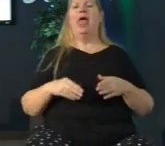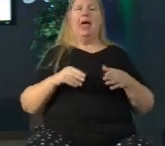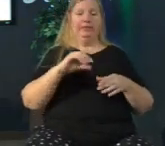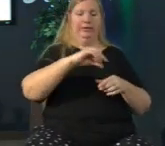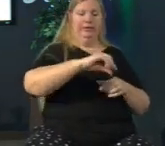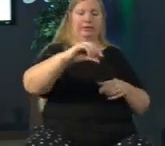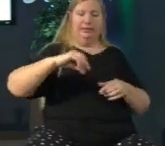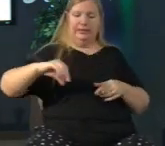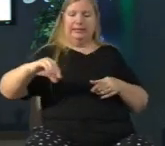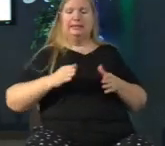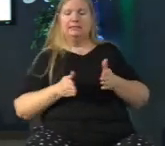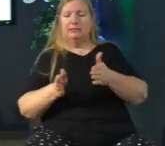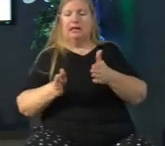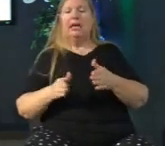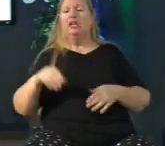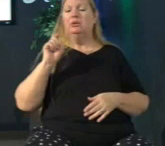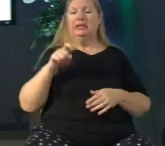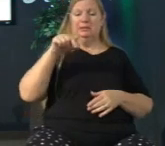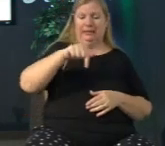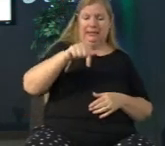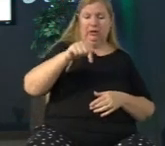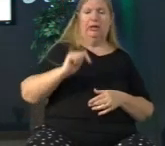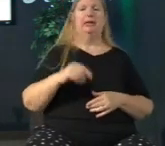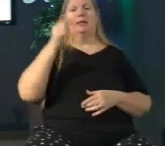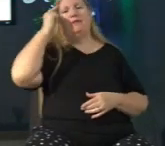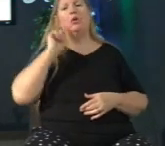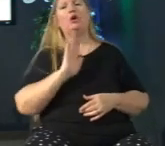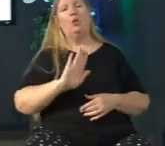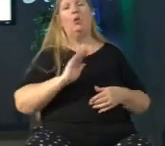understand you need to stay in these guardrails it's for your own good